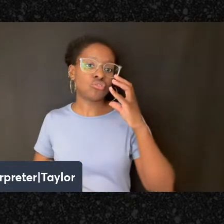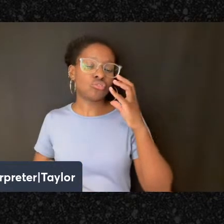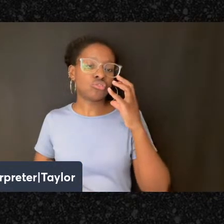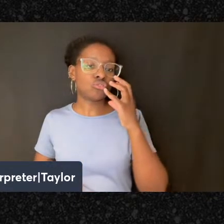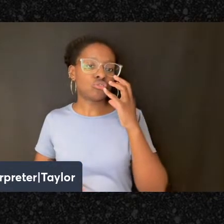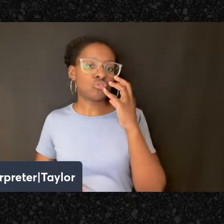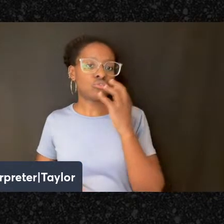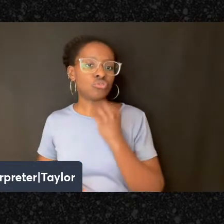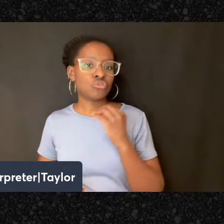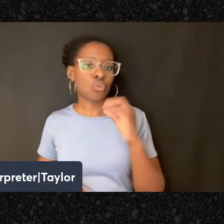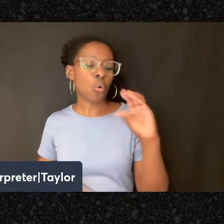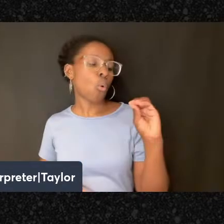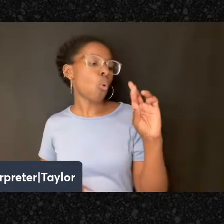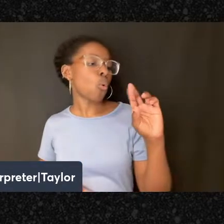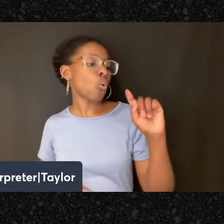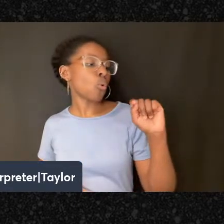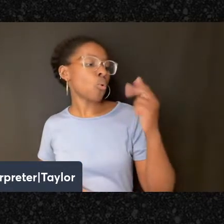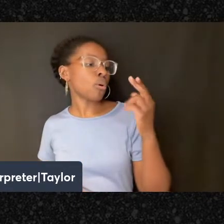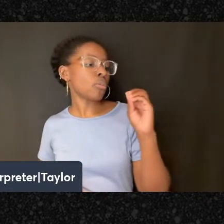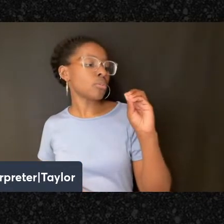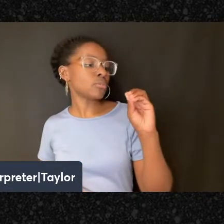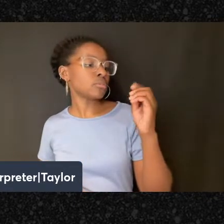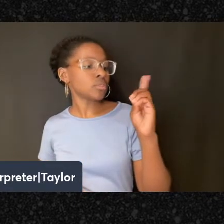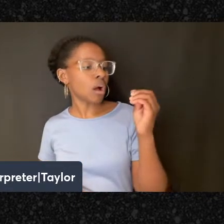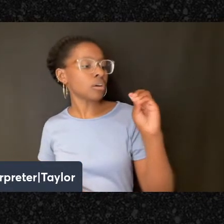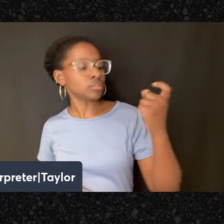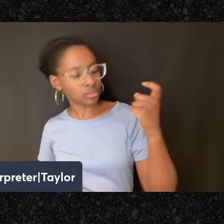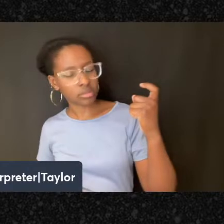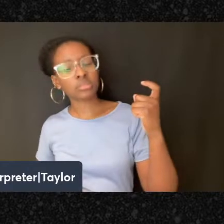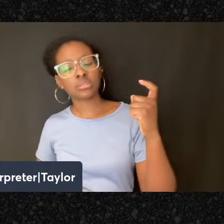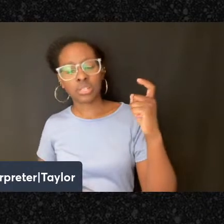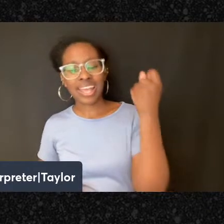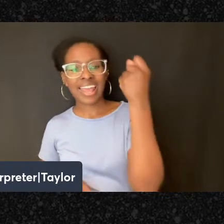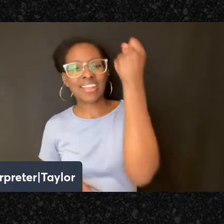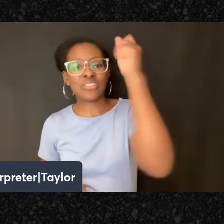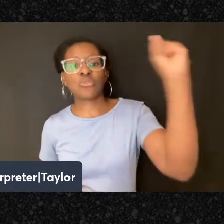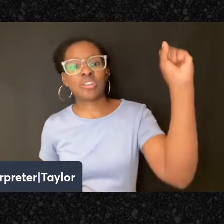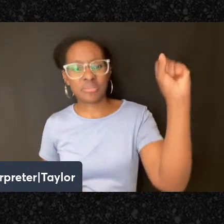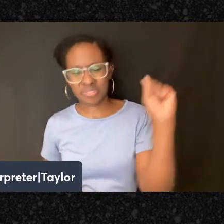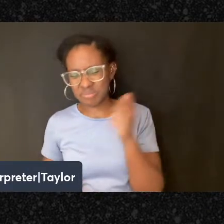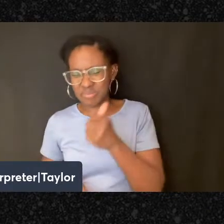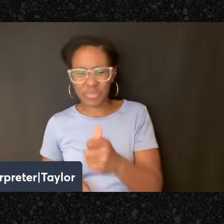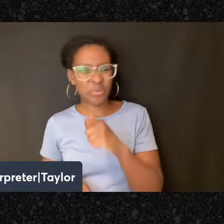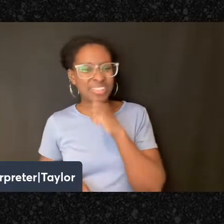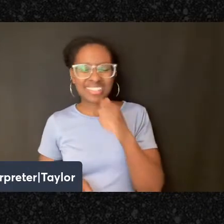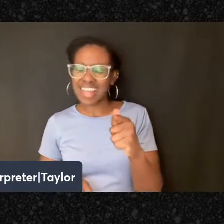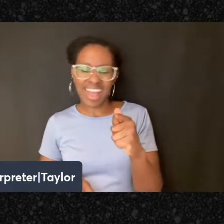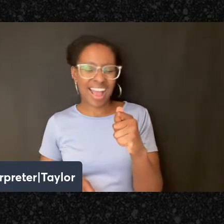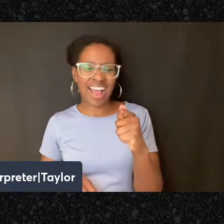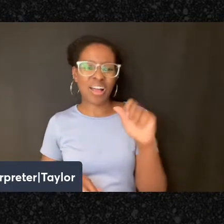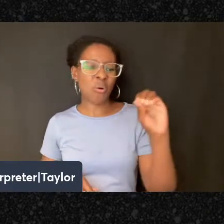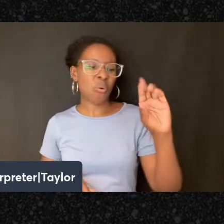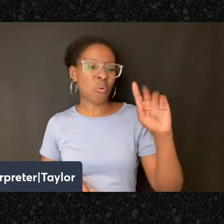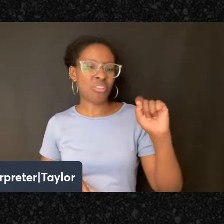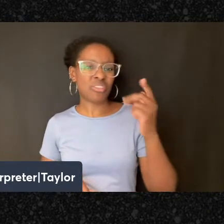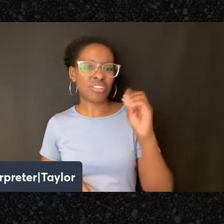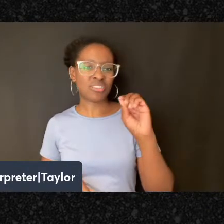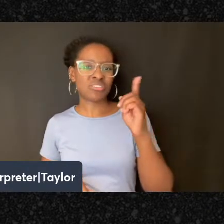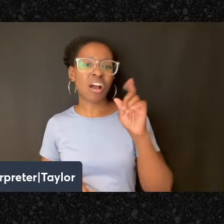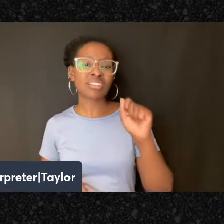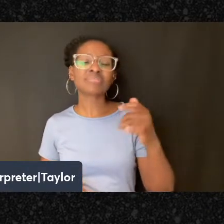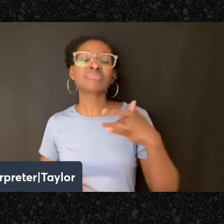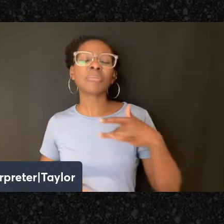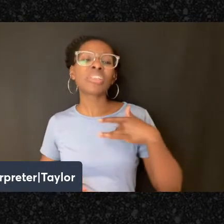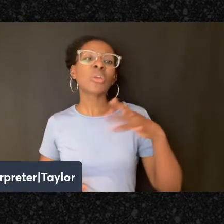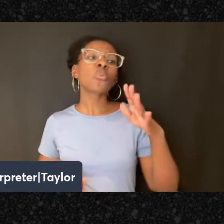But Landauer was not Orthodox. He was a kind of a free-floating mystic who borrowed things from Christianity or Judaism